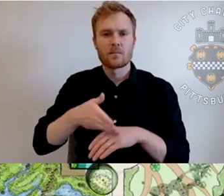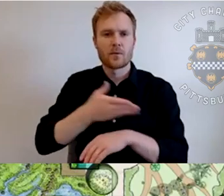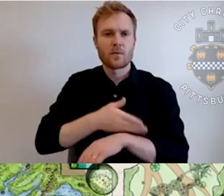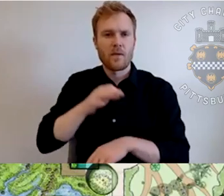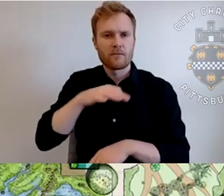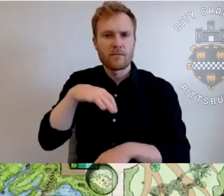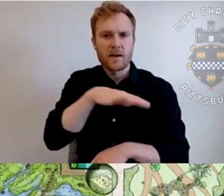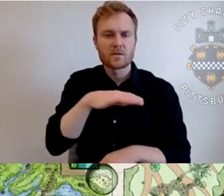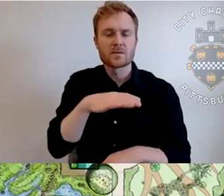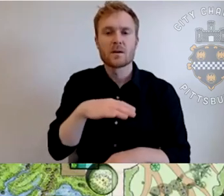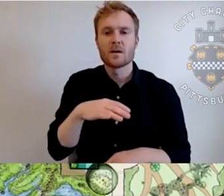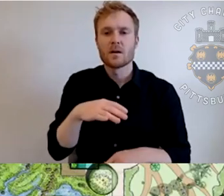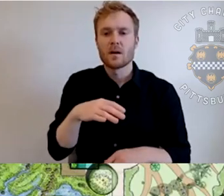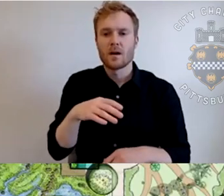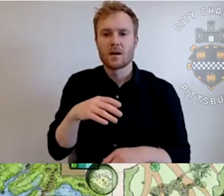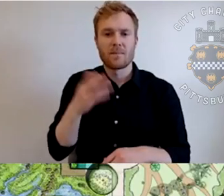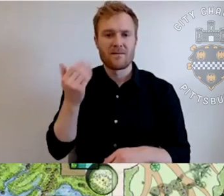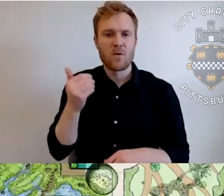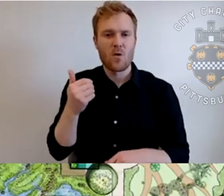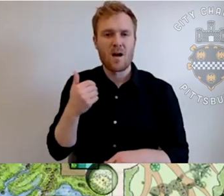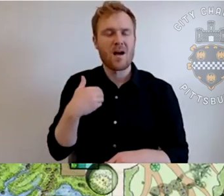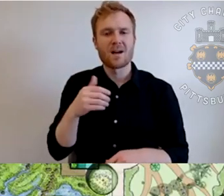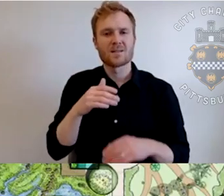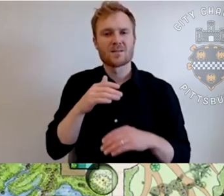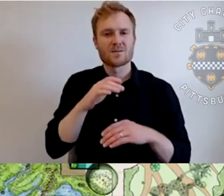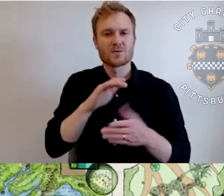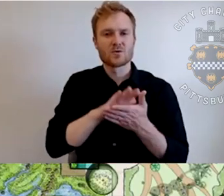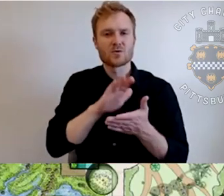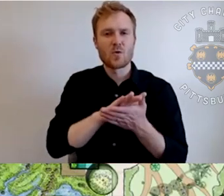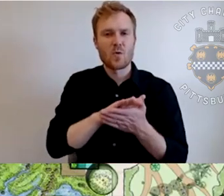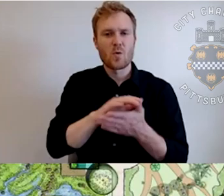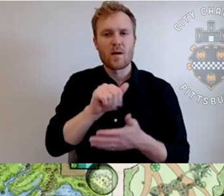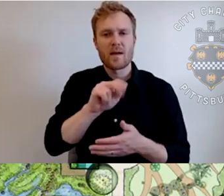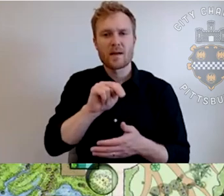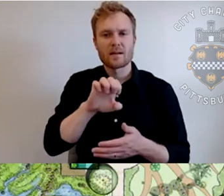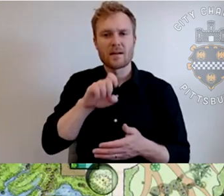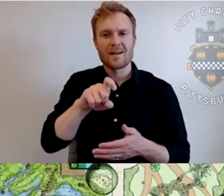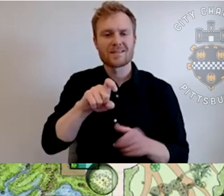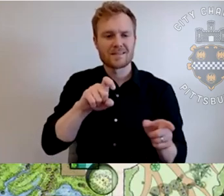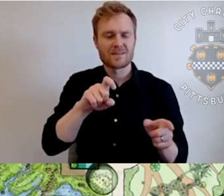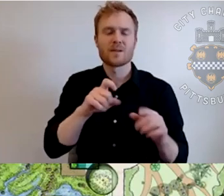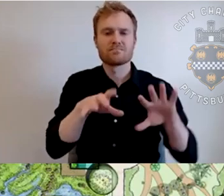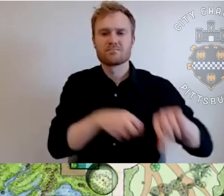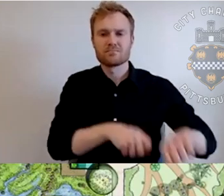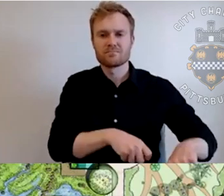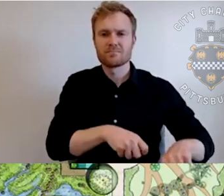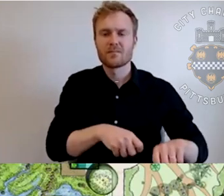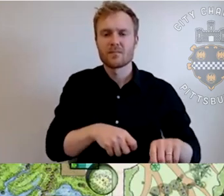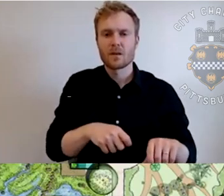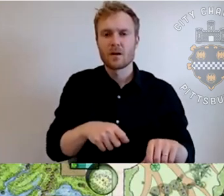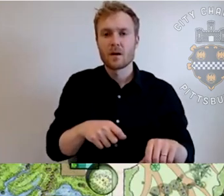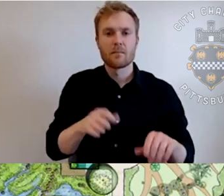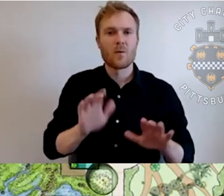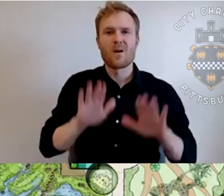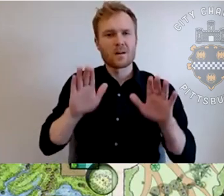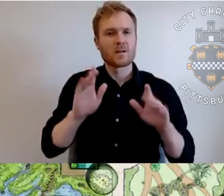uh, school annex, uh, which, which we demolished as part of the project. Um, so this is a really wonderful example, I think, of, um, a project